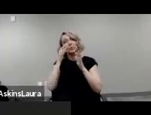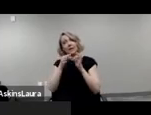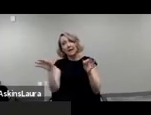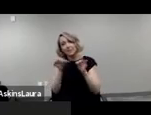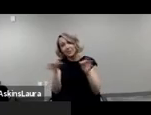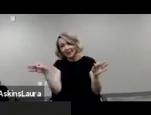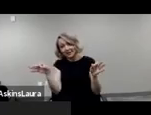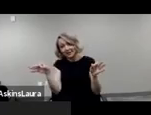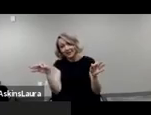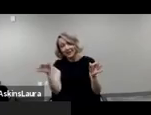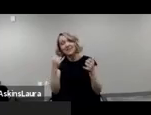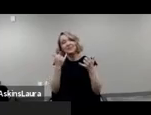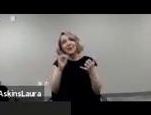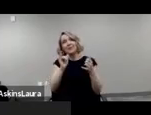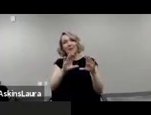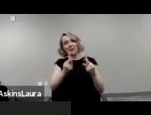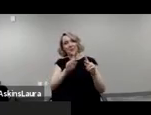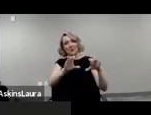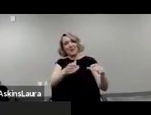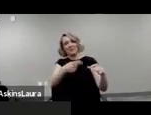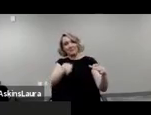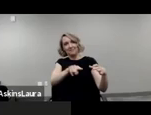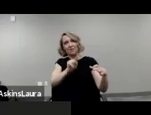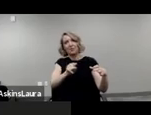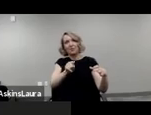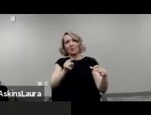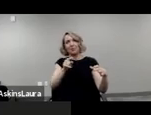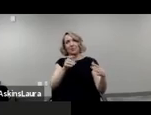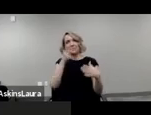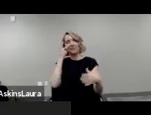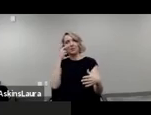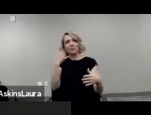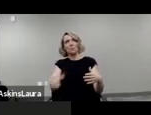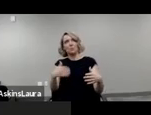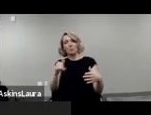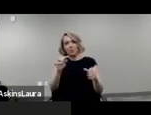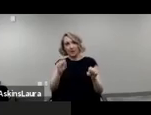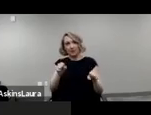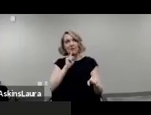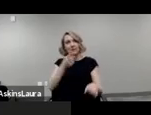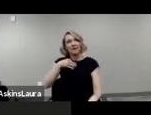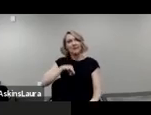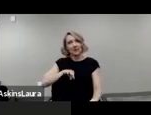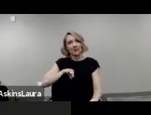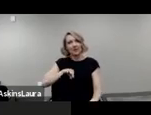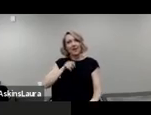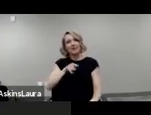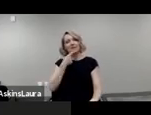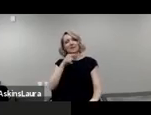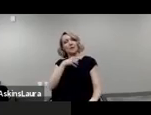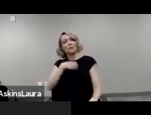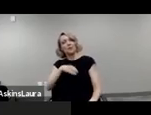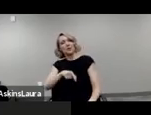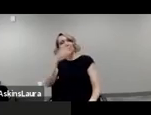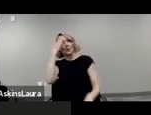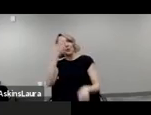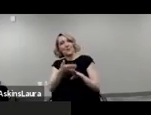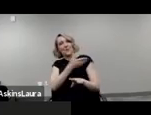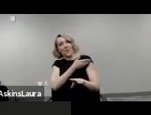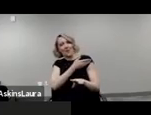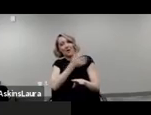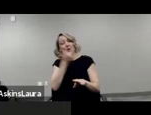And they're finding that it's very useful and something that they wish they would have known about earlier. So again, planning for those things in advance